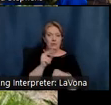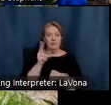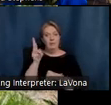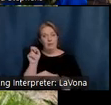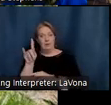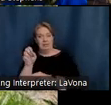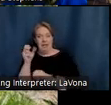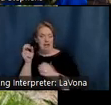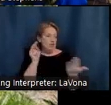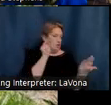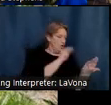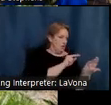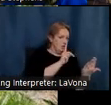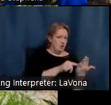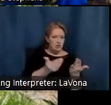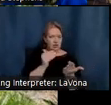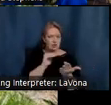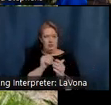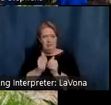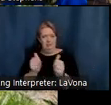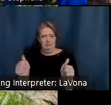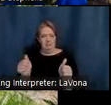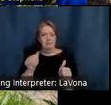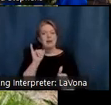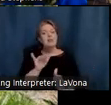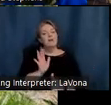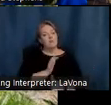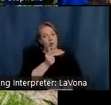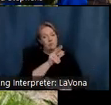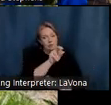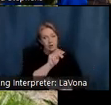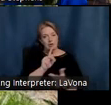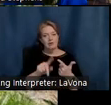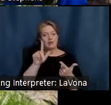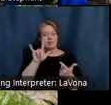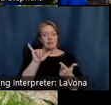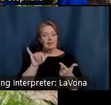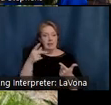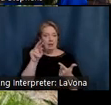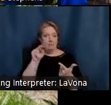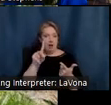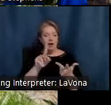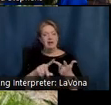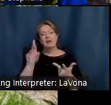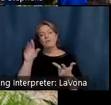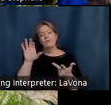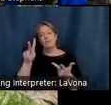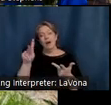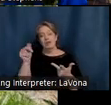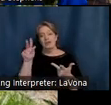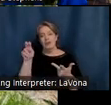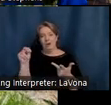these works to restore the formal garden, the lily ponds, and the rock garden in 2017.